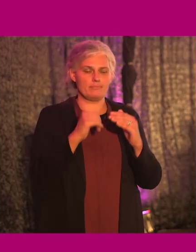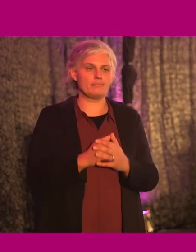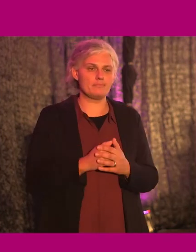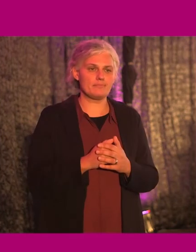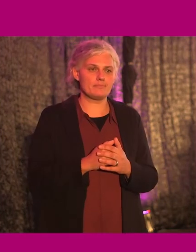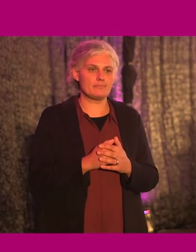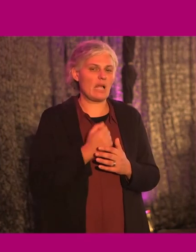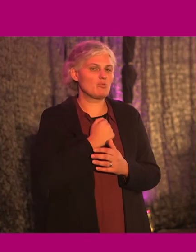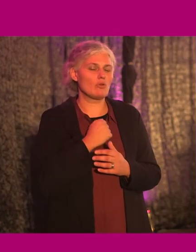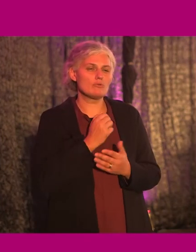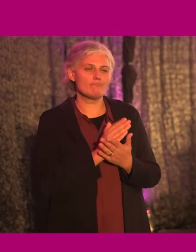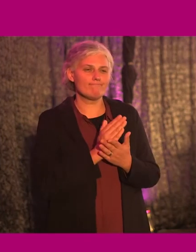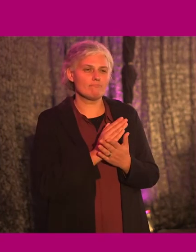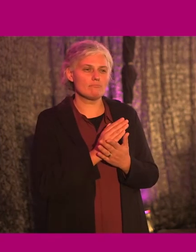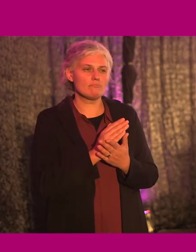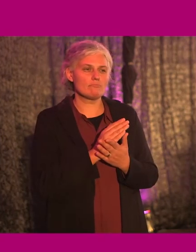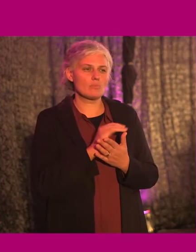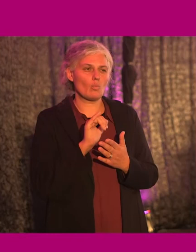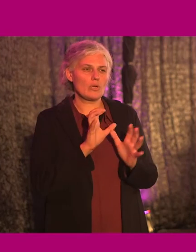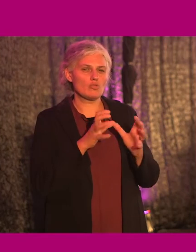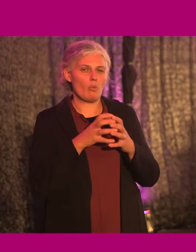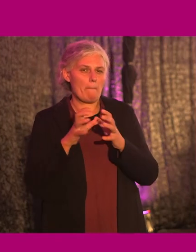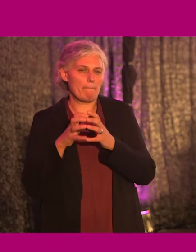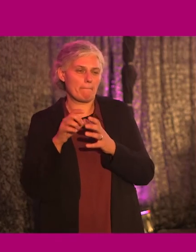but I'm sorry, I'm not sure which category it falls into.